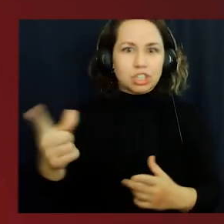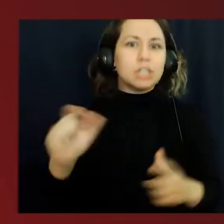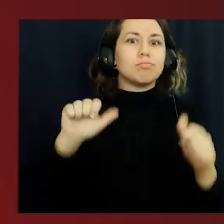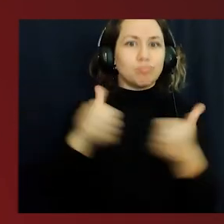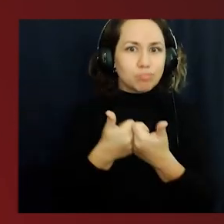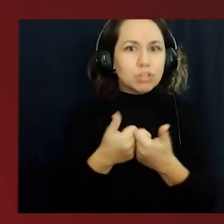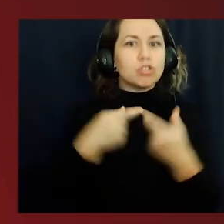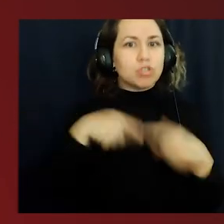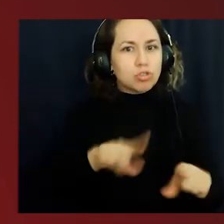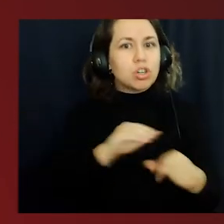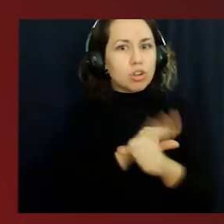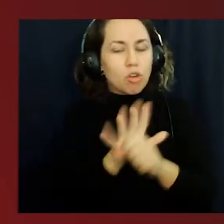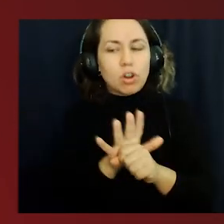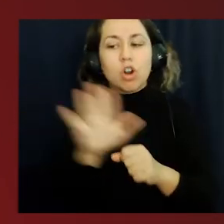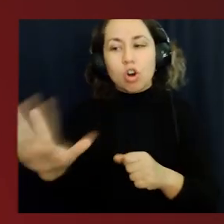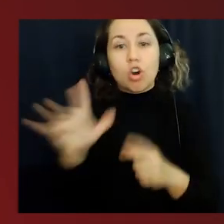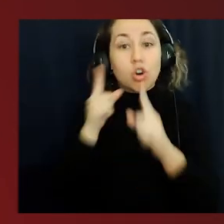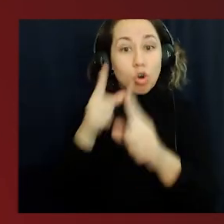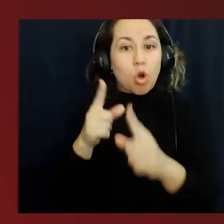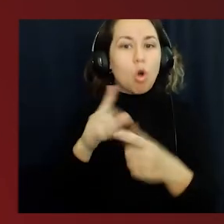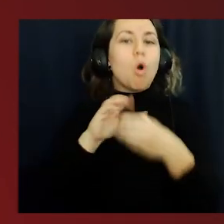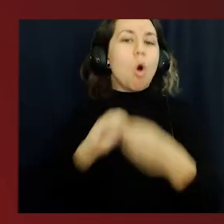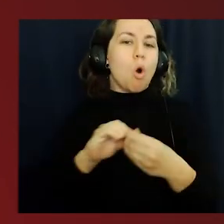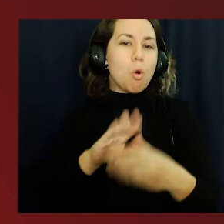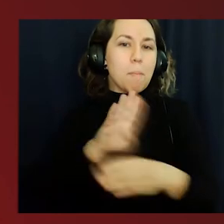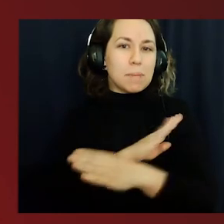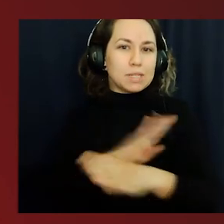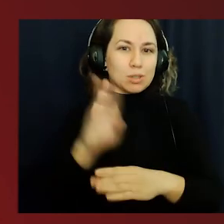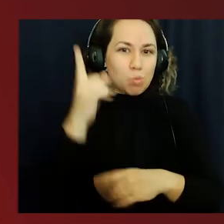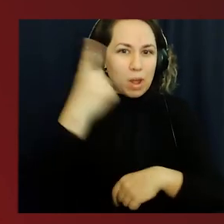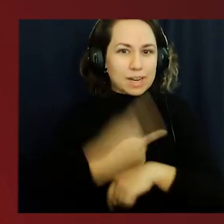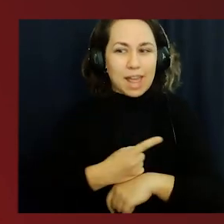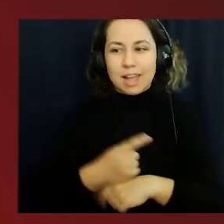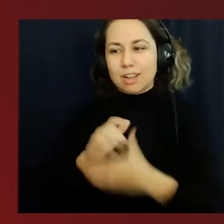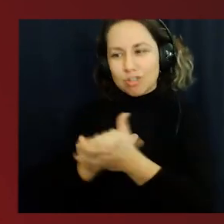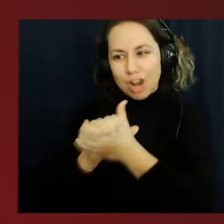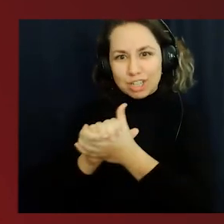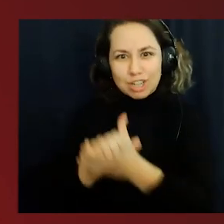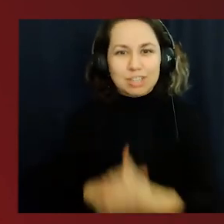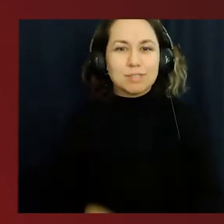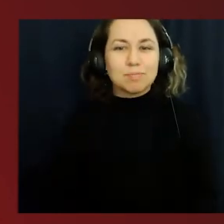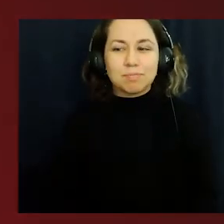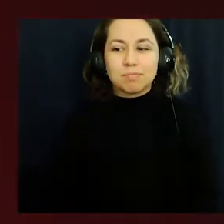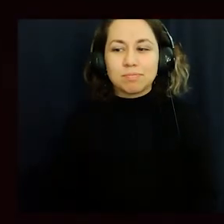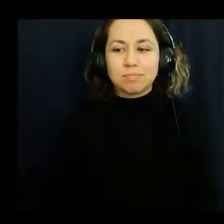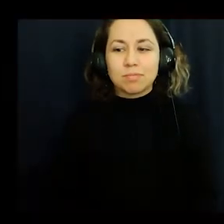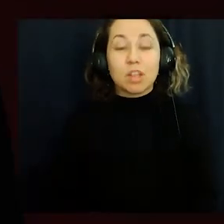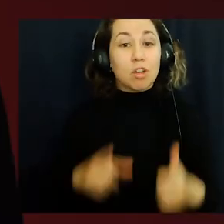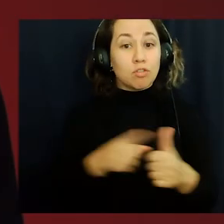students face during COVID. Her overall goal is to own a business one day. Congratulations, Ashley.